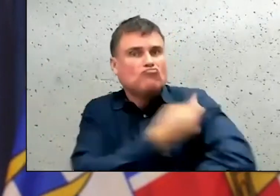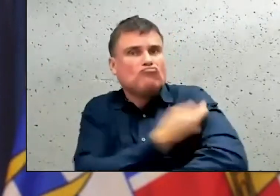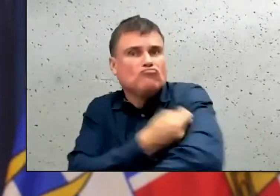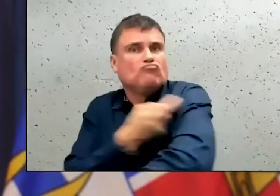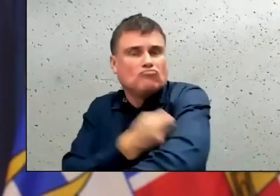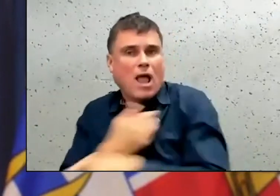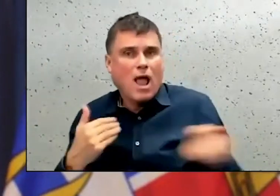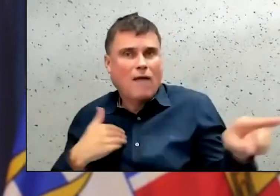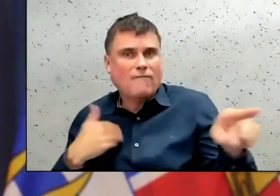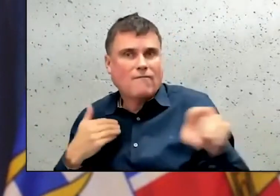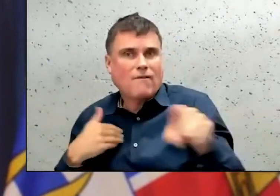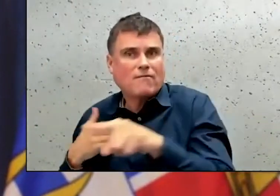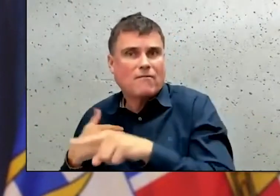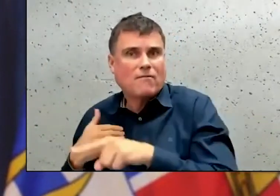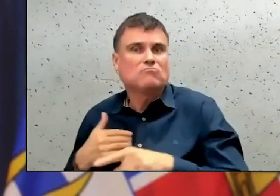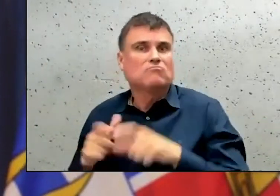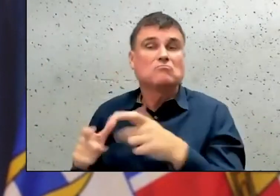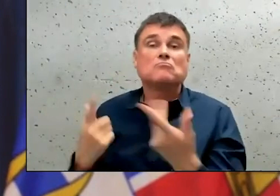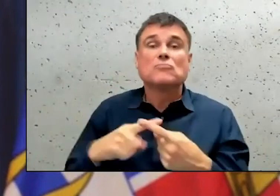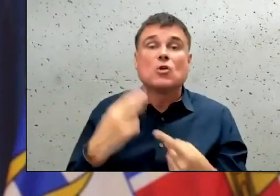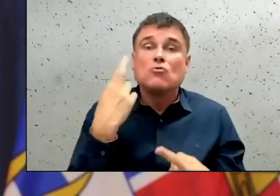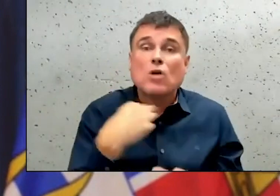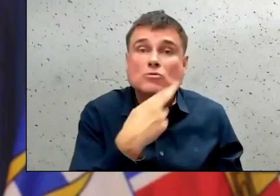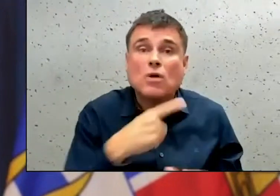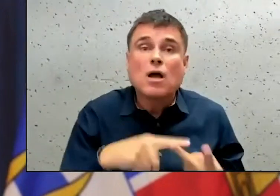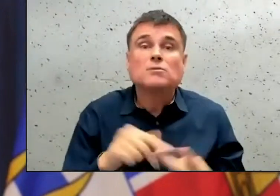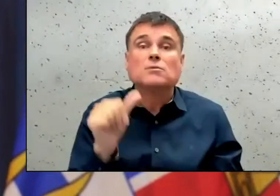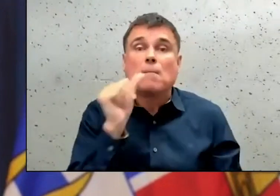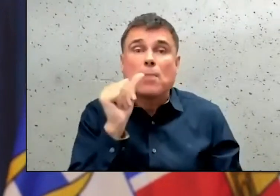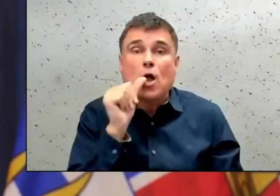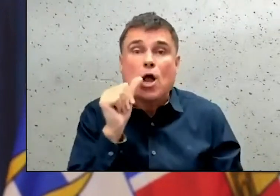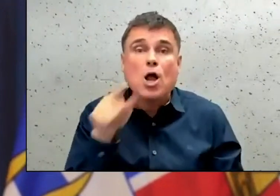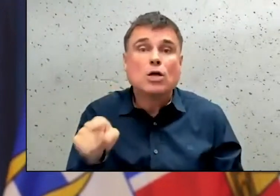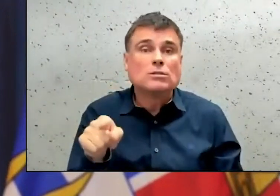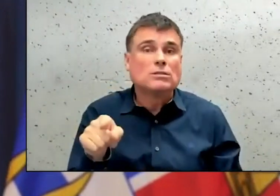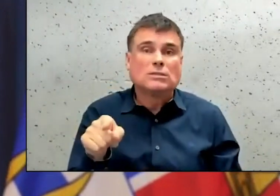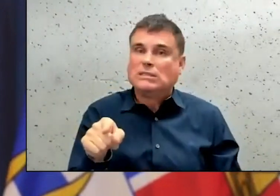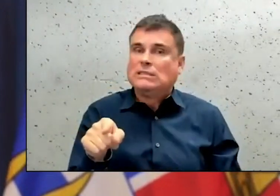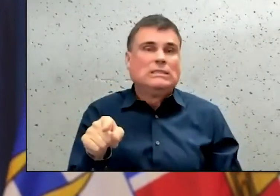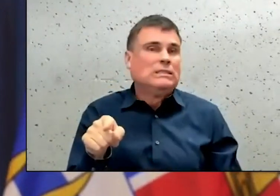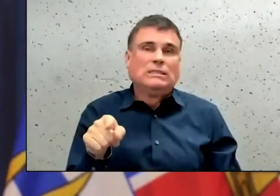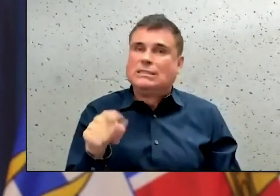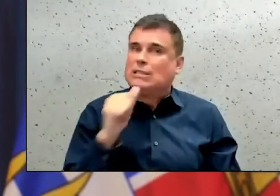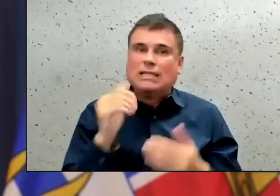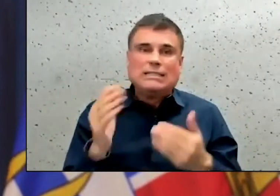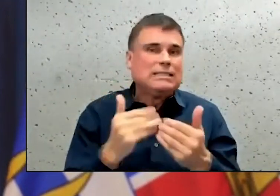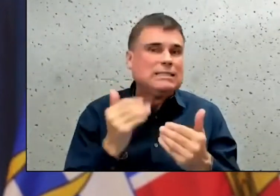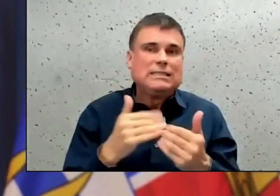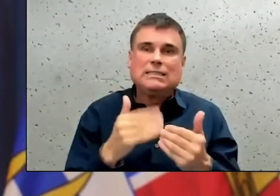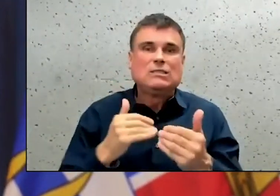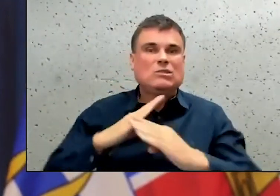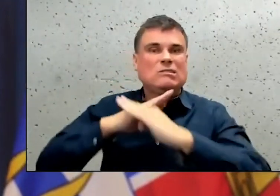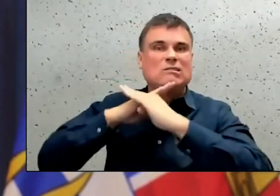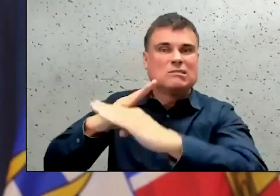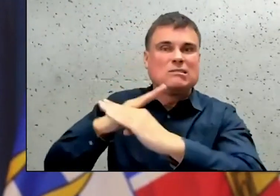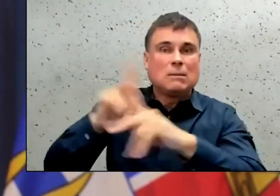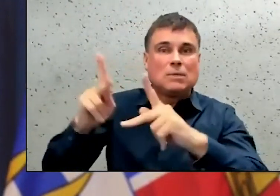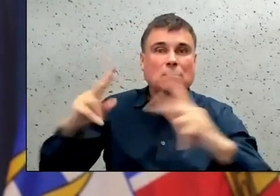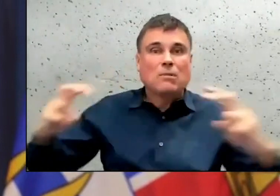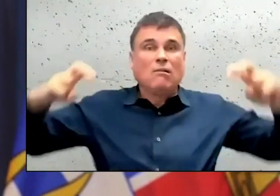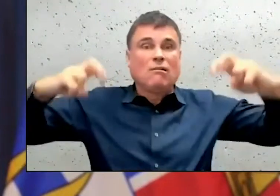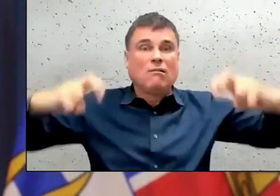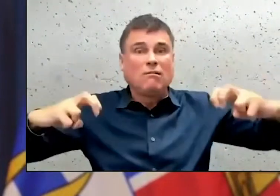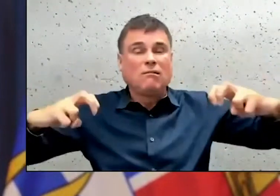from restaurants and pubs that it's a challenge for them to stop people from talking to a neighbor at another table and